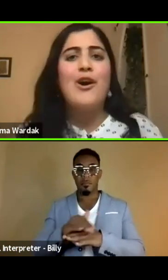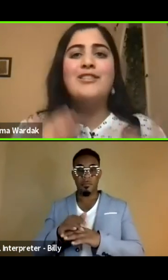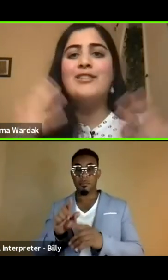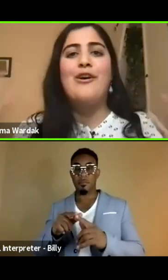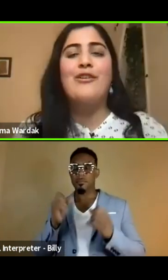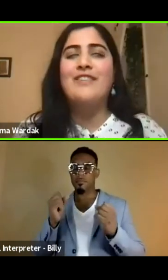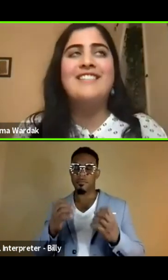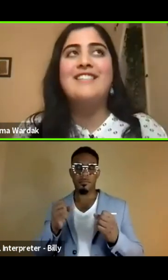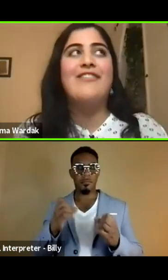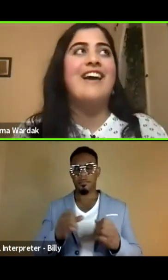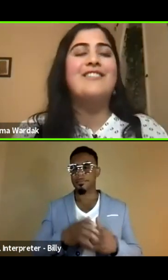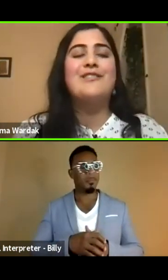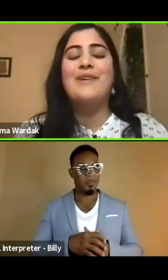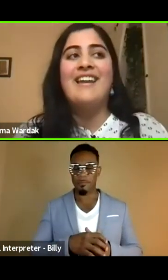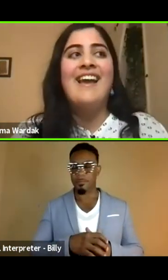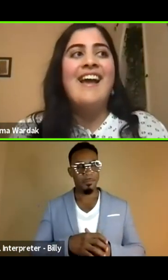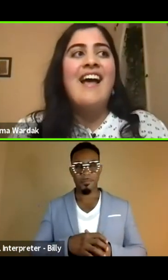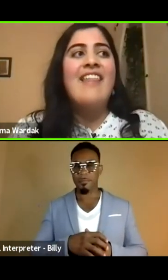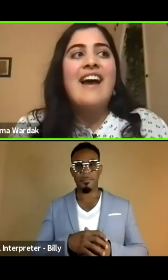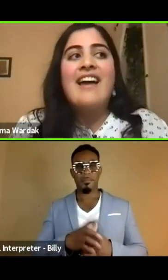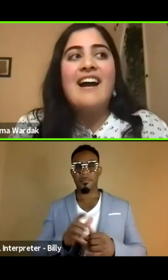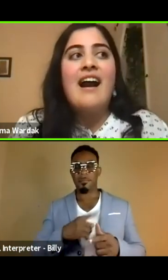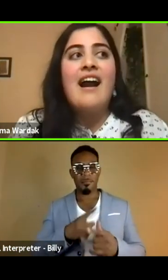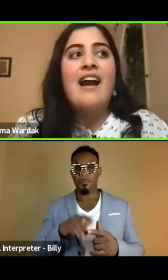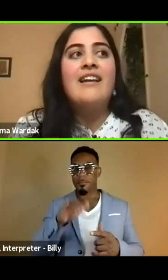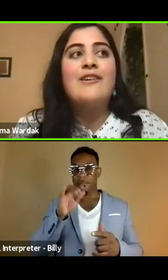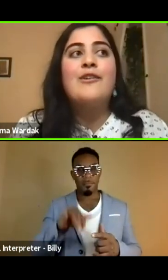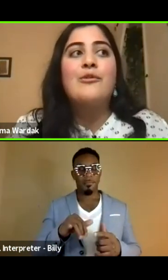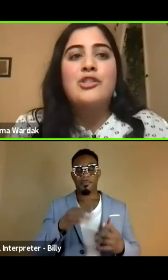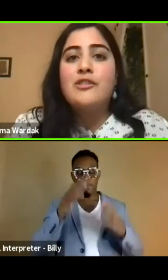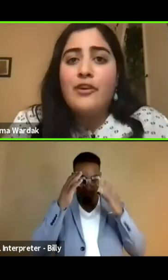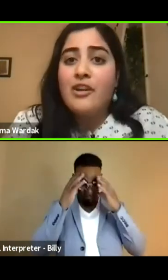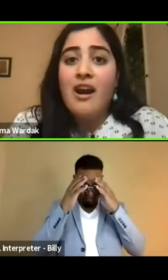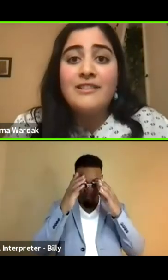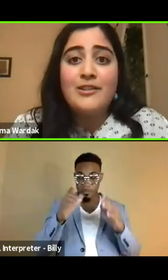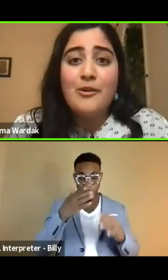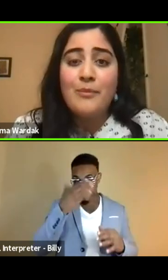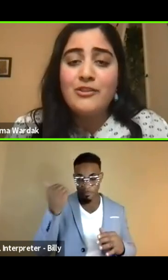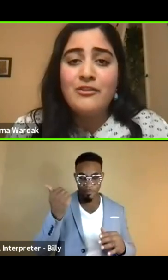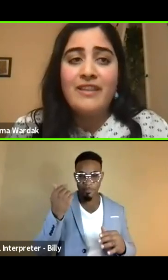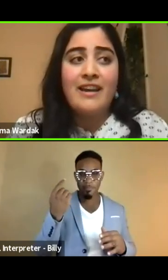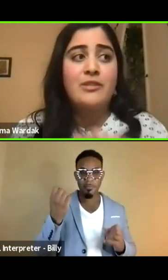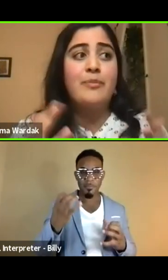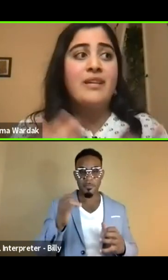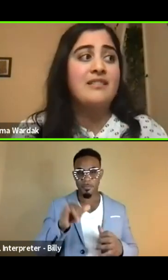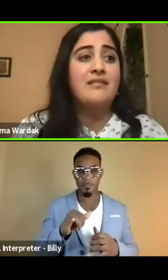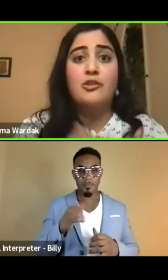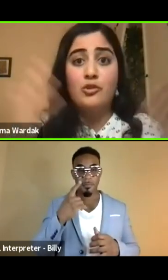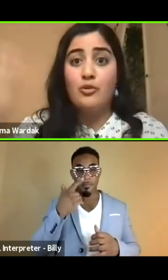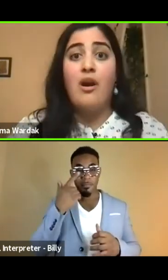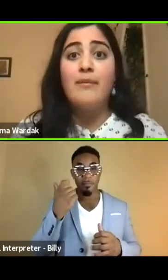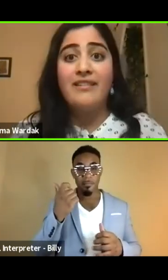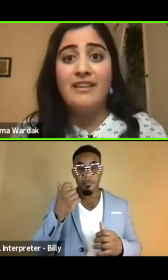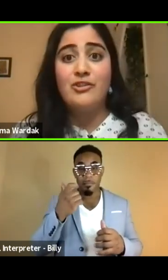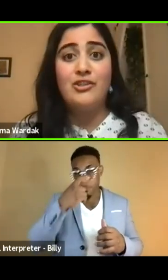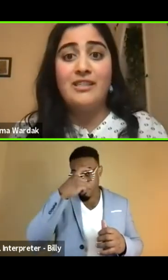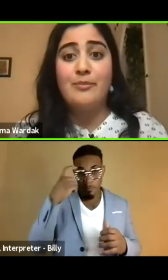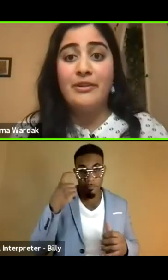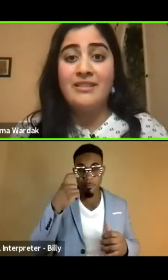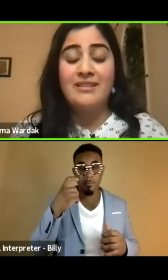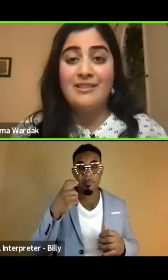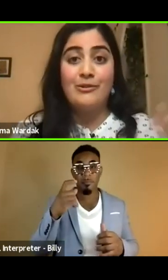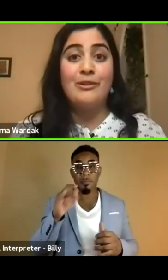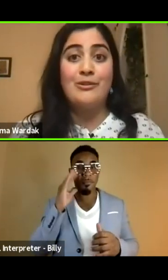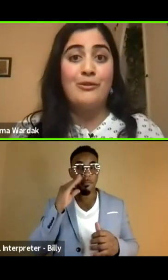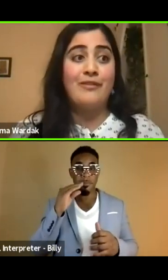there were songs and all of this stuff added to it. And that, uh, you know, she's forgotten so much of that just because the trauma that she